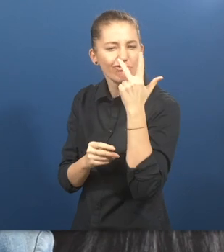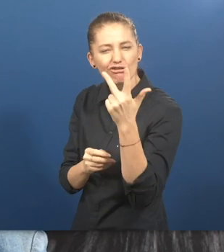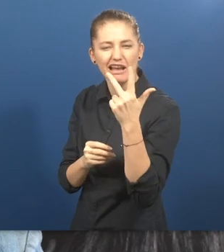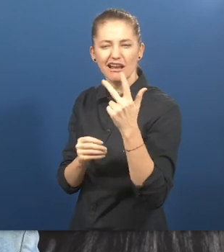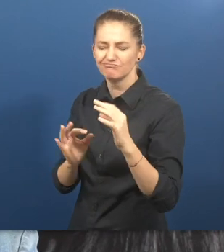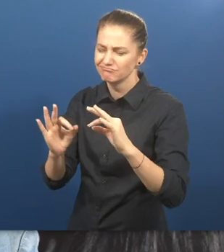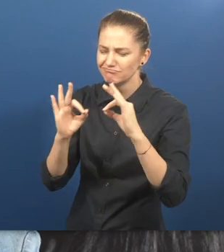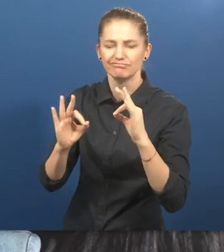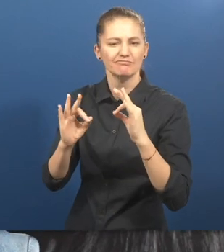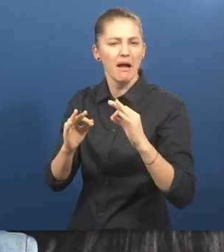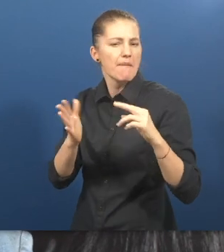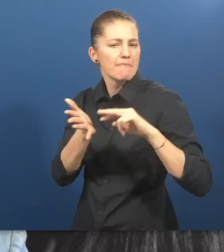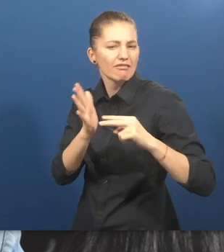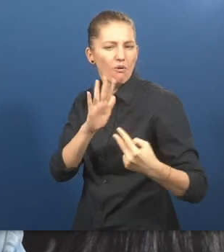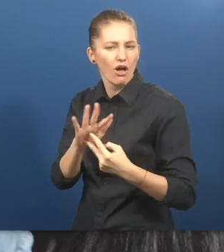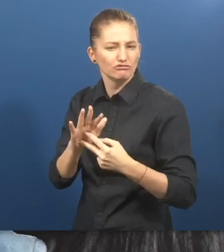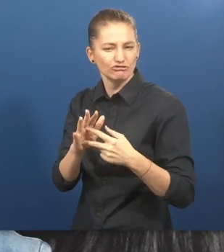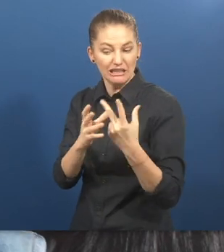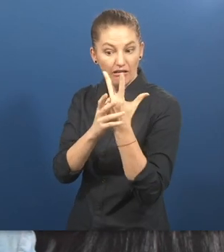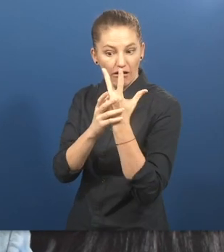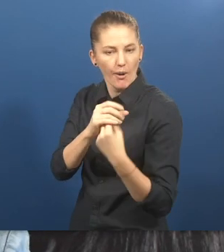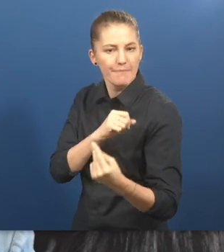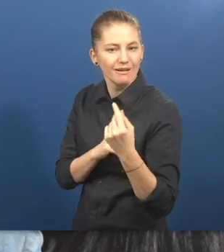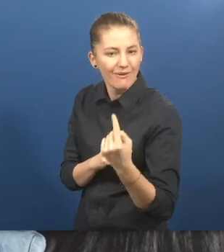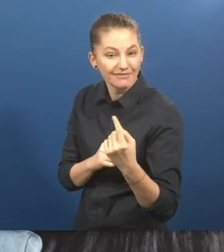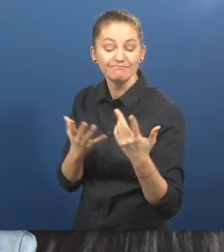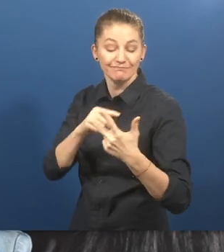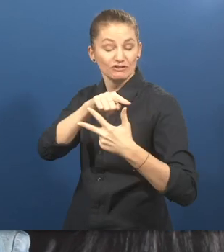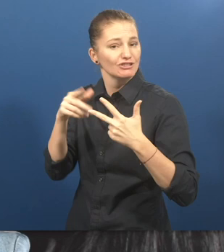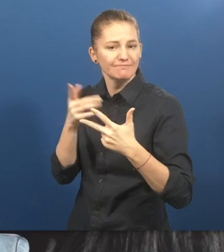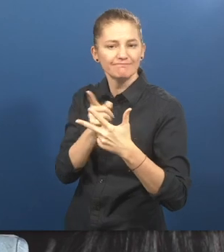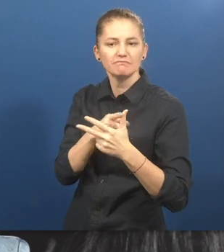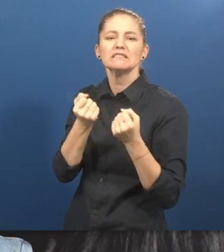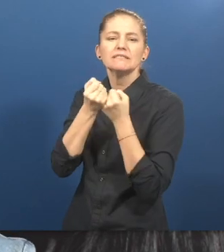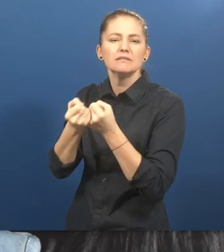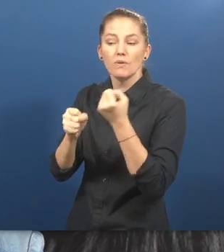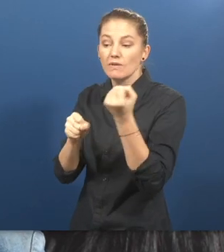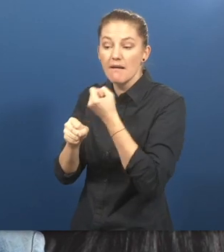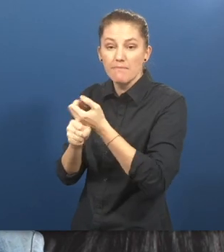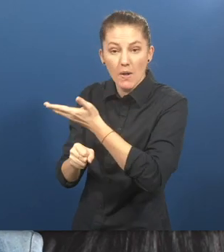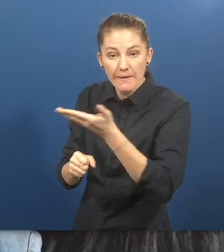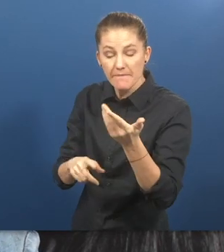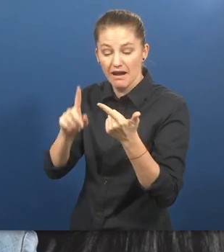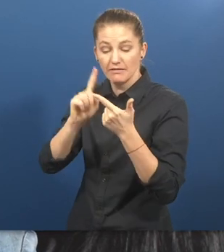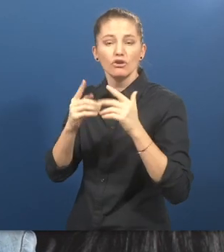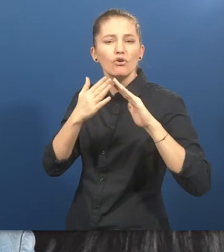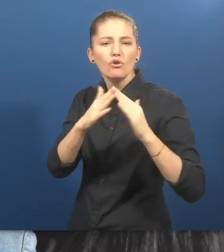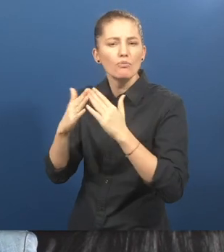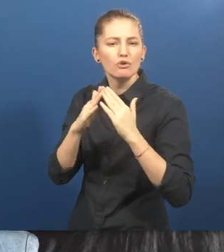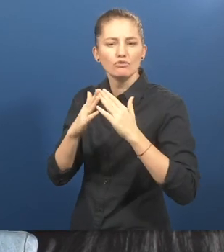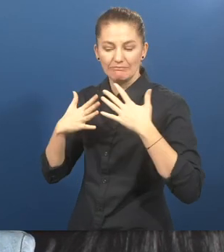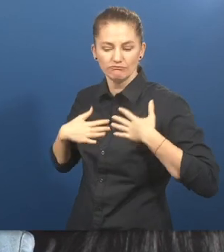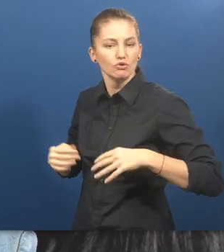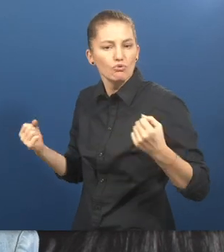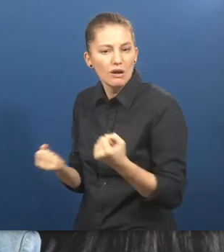three internationally recognized methodologies in a single inclusive process, namely supported employment, community-based rehabilitation